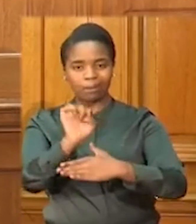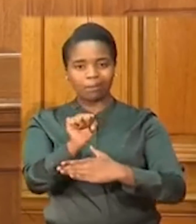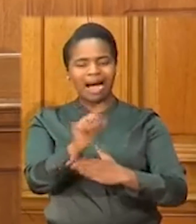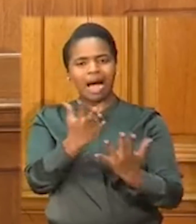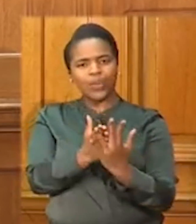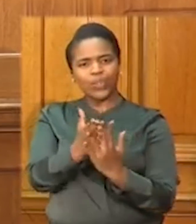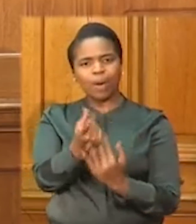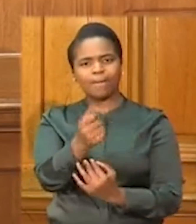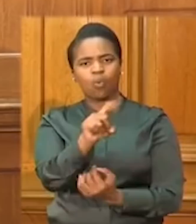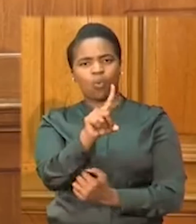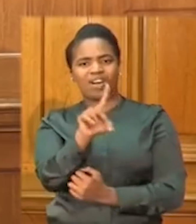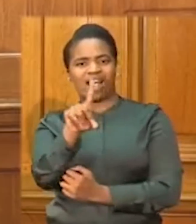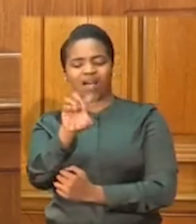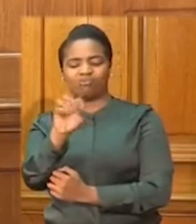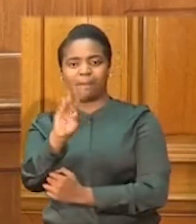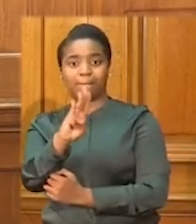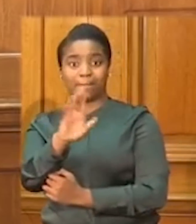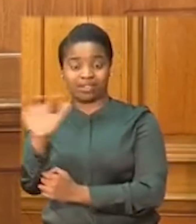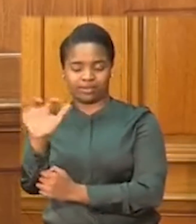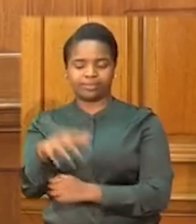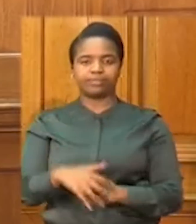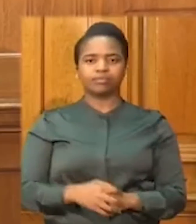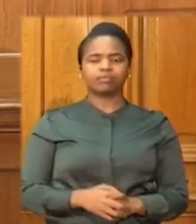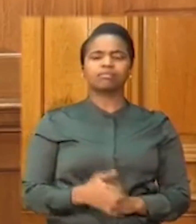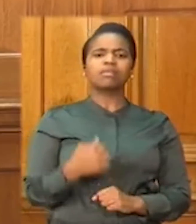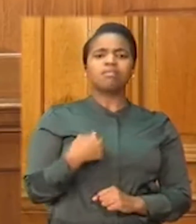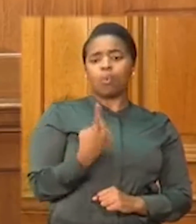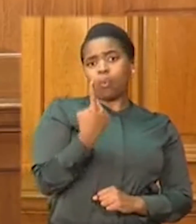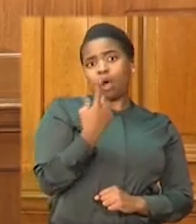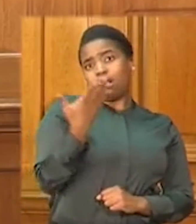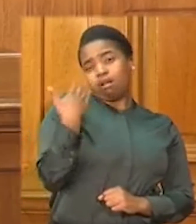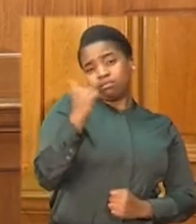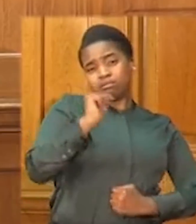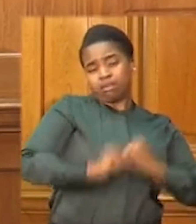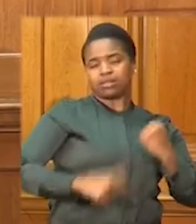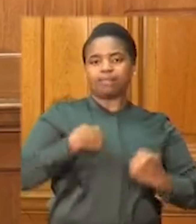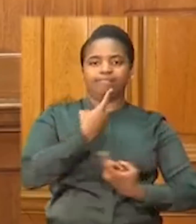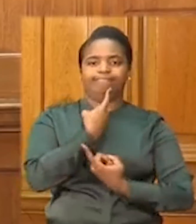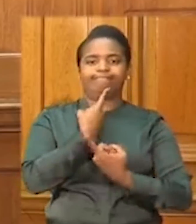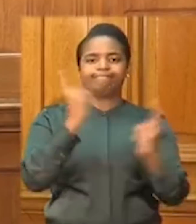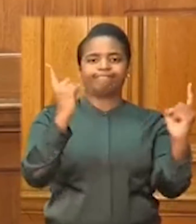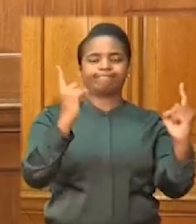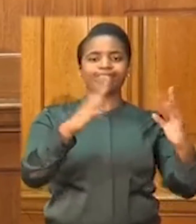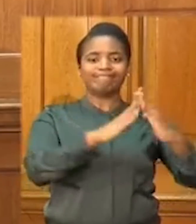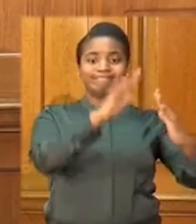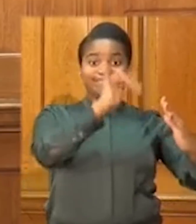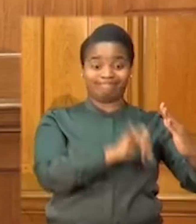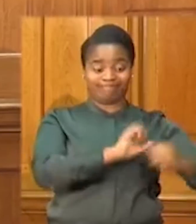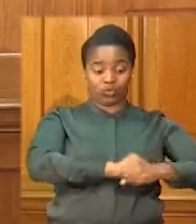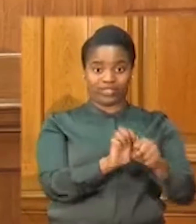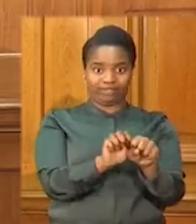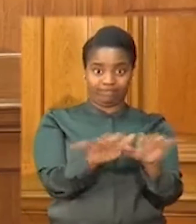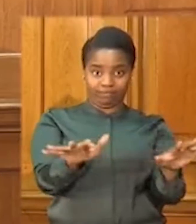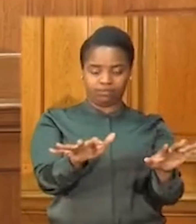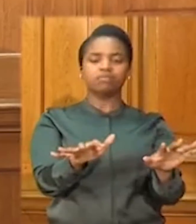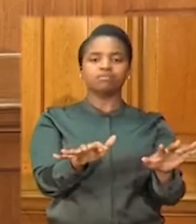declaration of a state of national disaster over a month ago, government has put in place a range